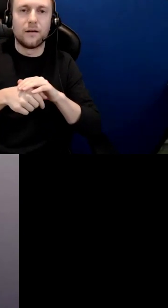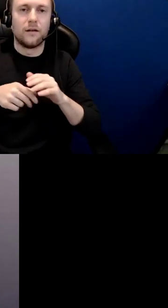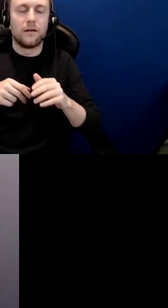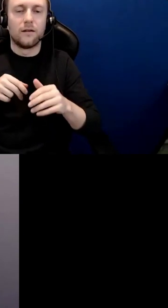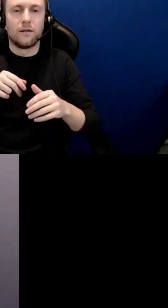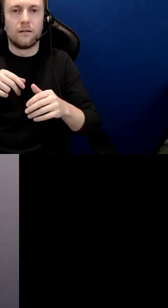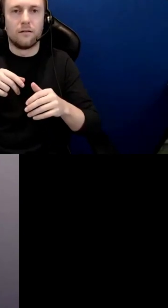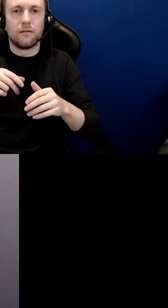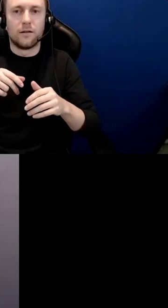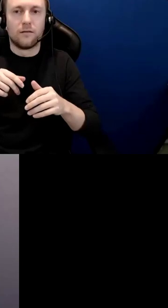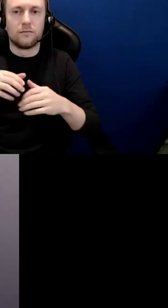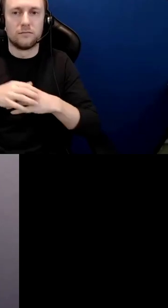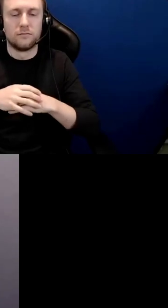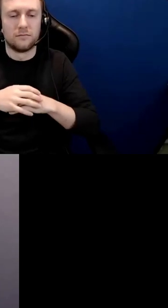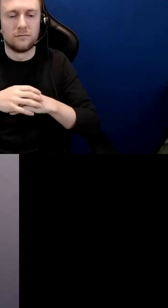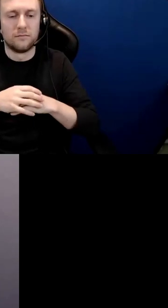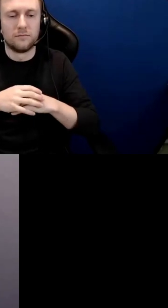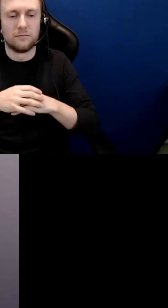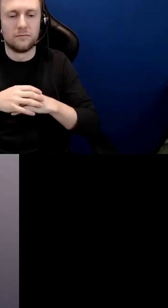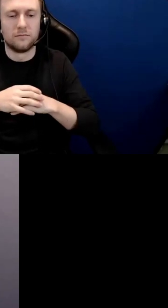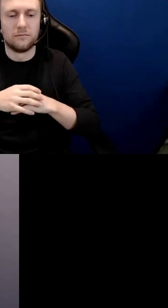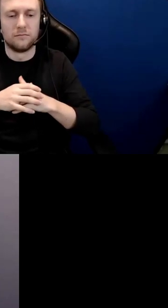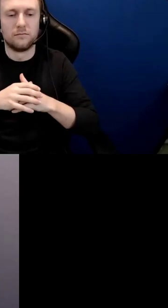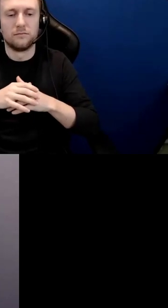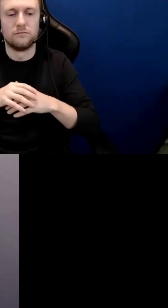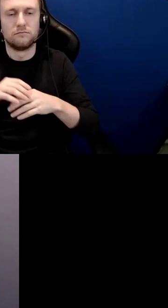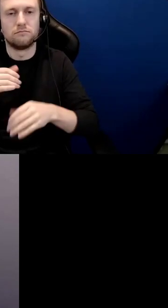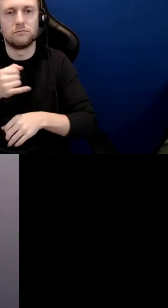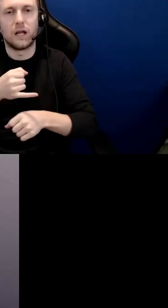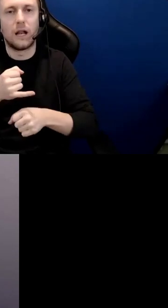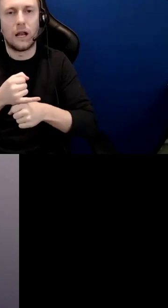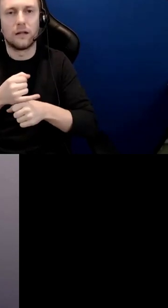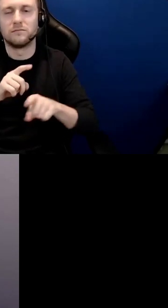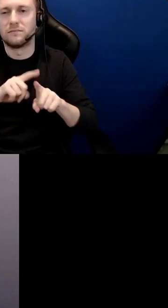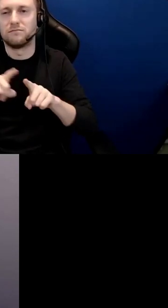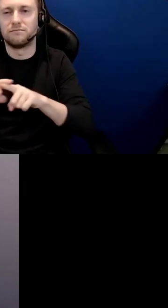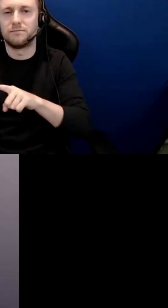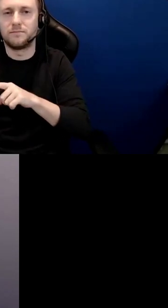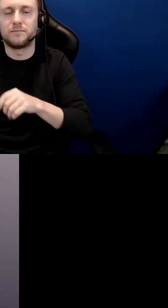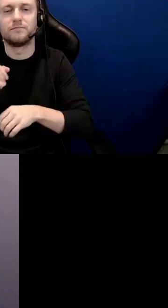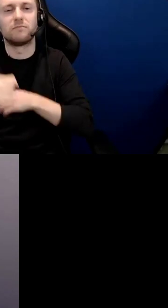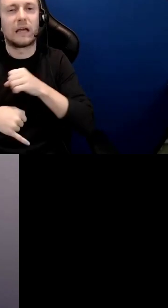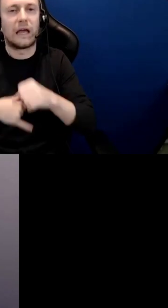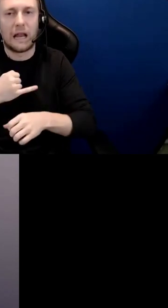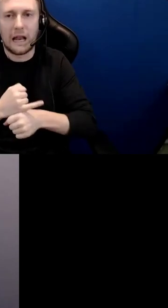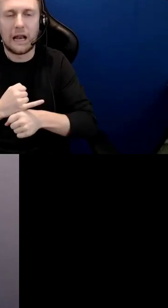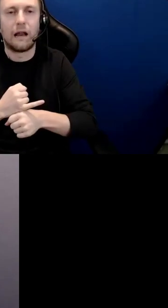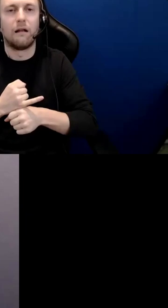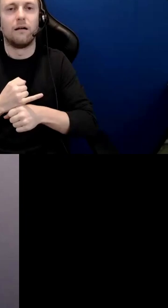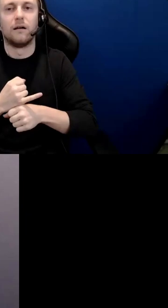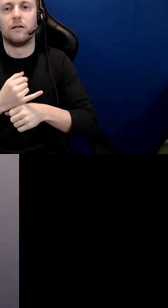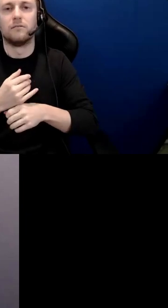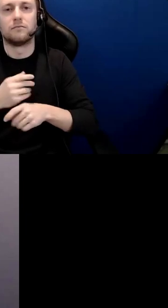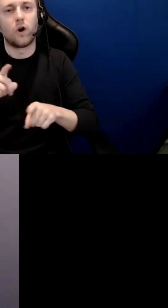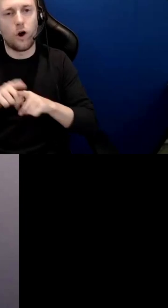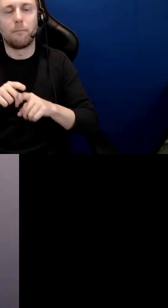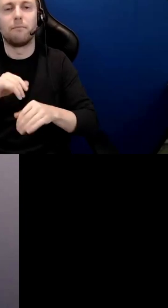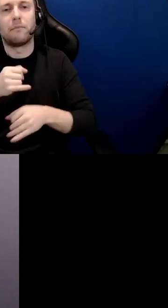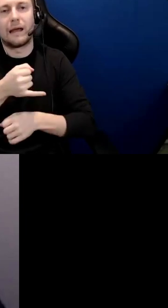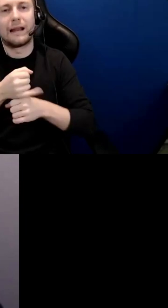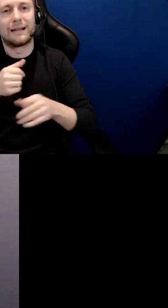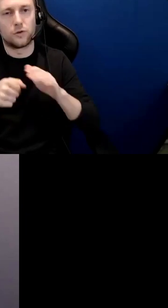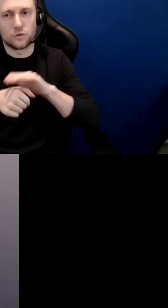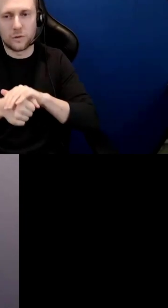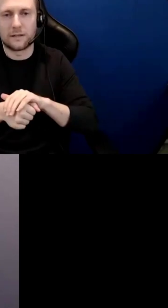in the political sense which we often do we're going to invite you to think of where you come from now uh